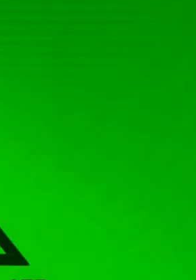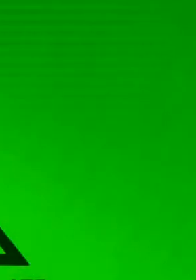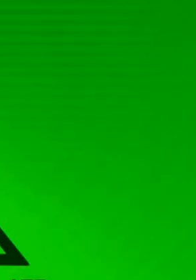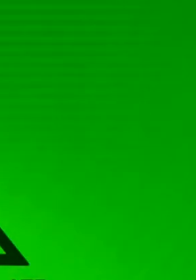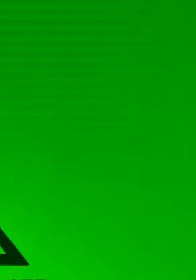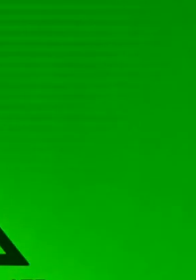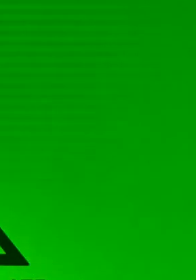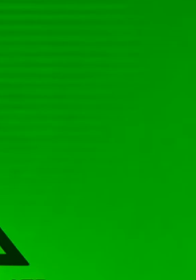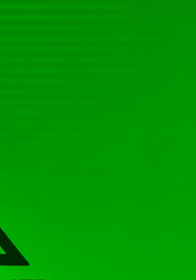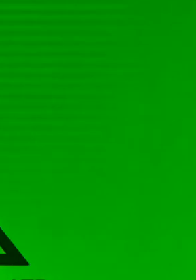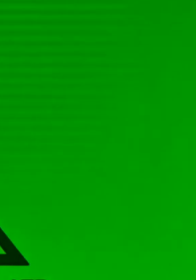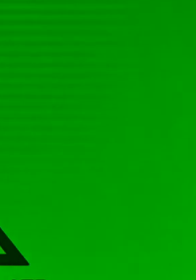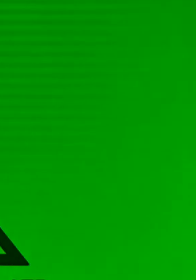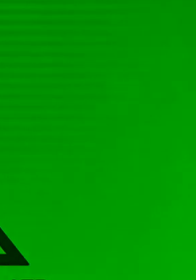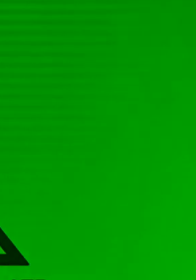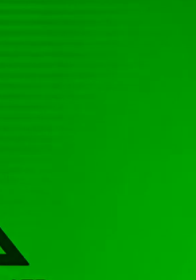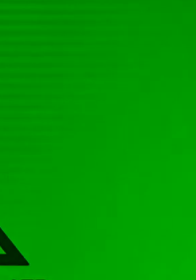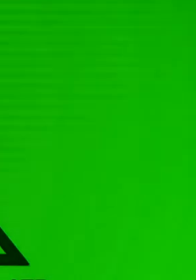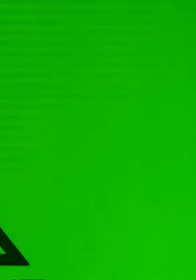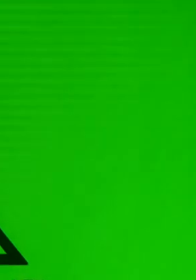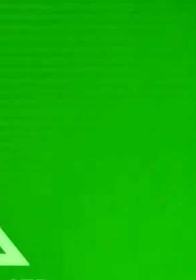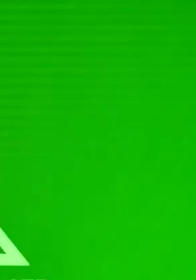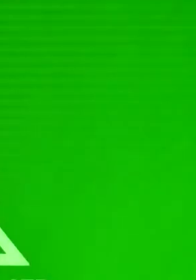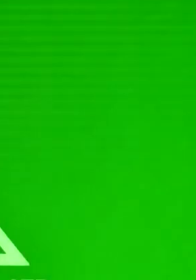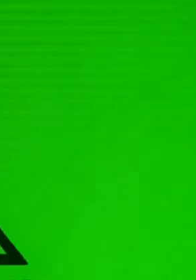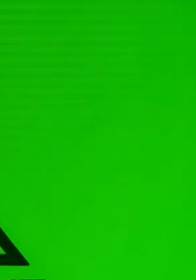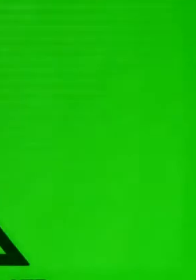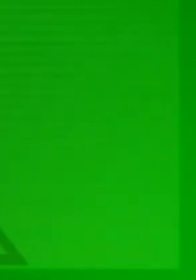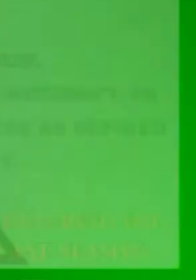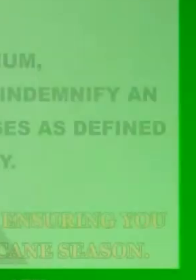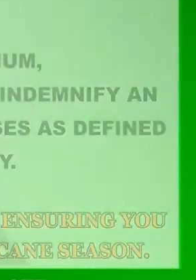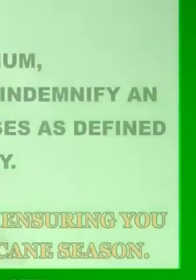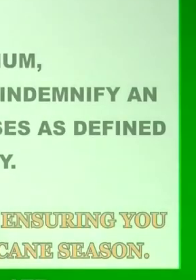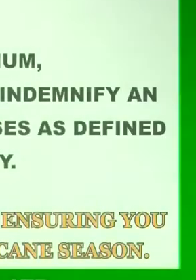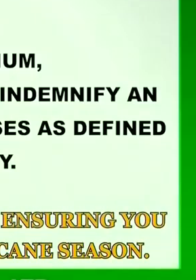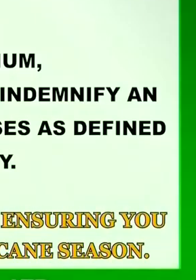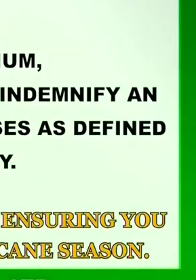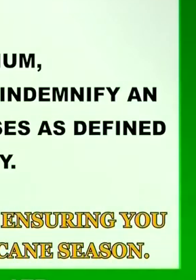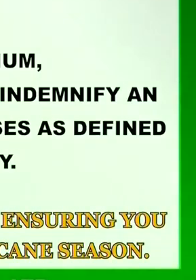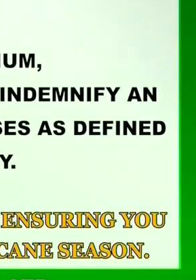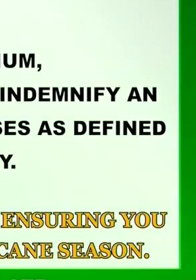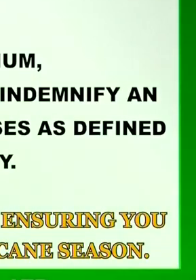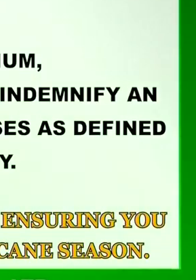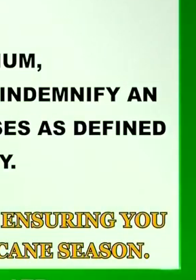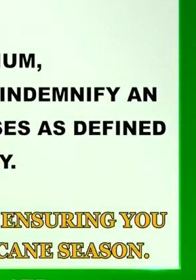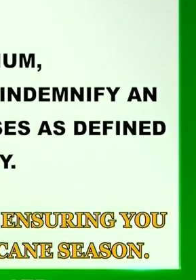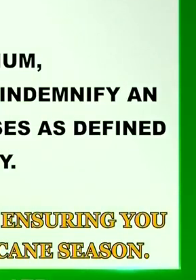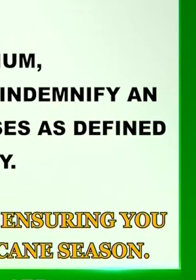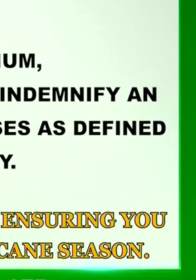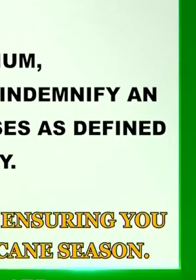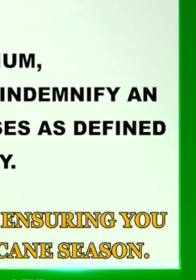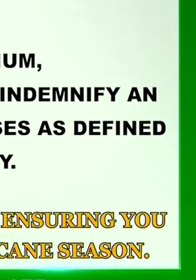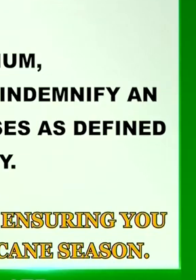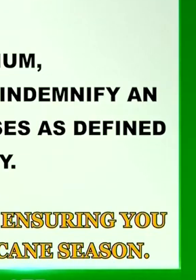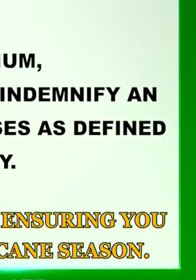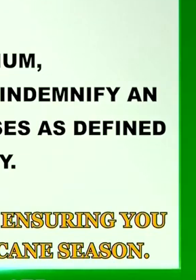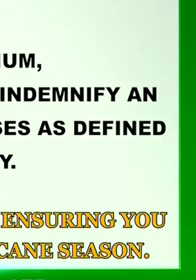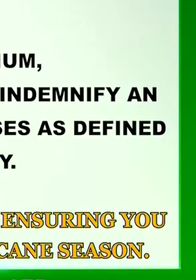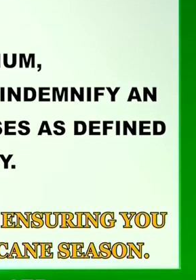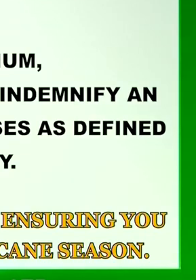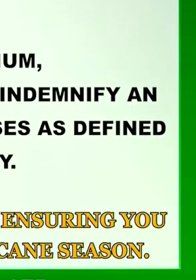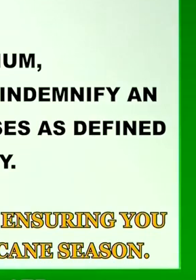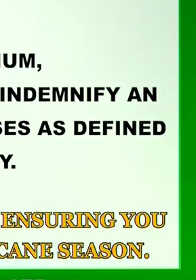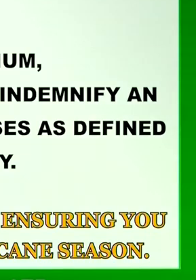Company Limited. Insurance the way you want it to be. Did you know in exchange for a premium,